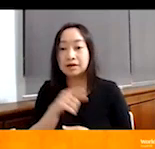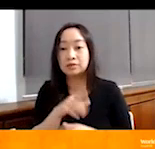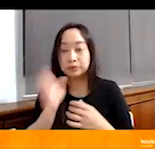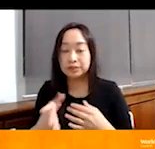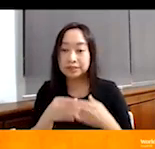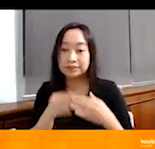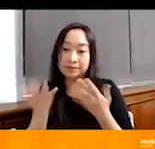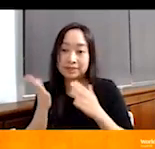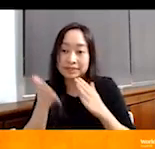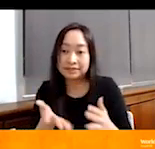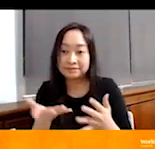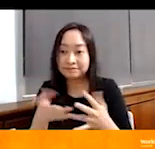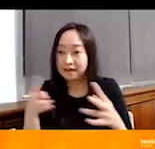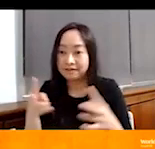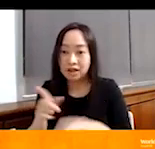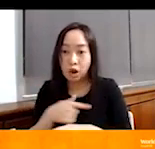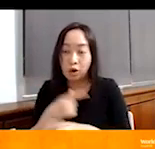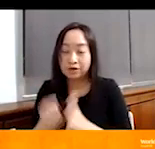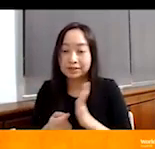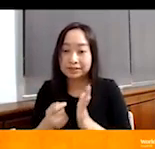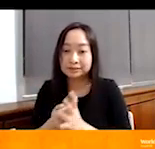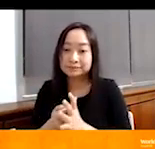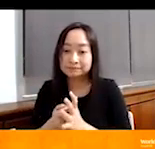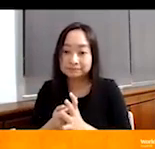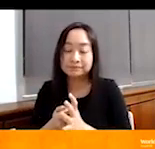leave, uh, I think, a very long-term, um,